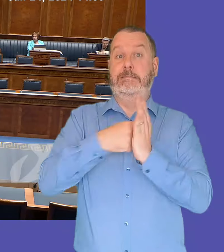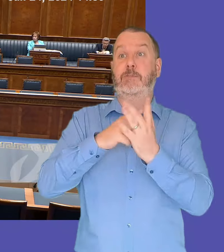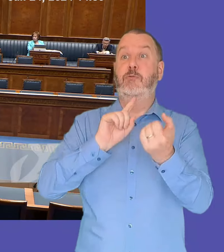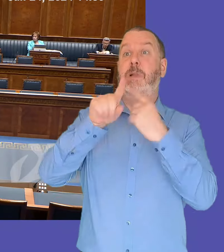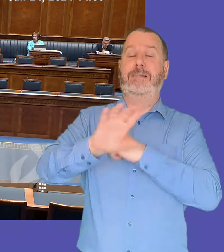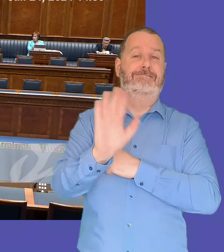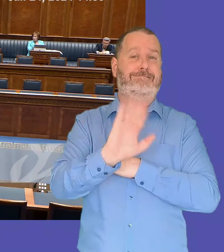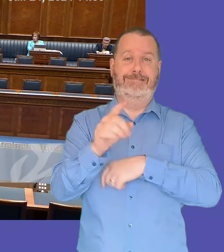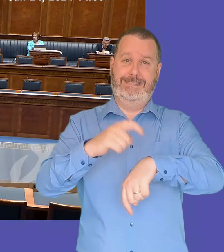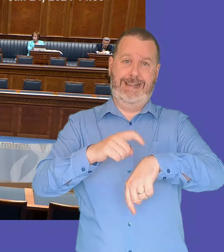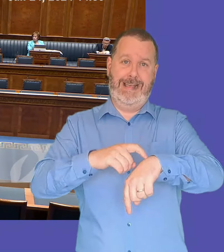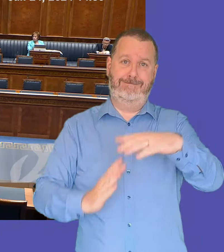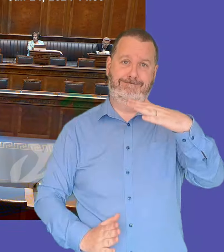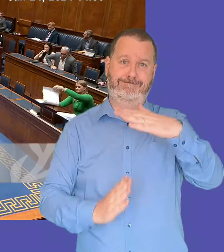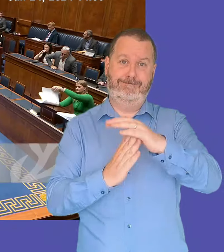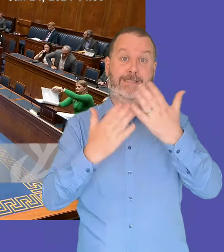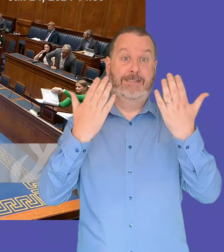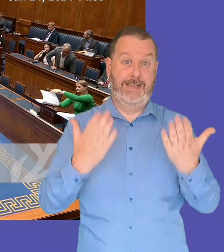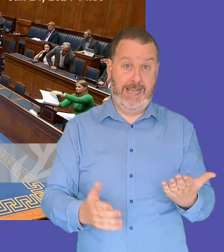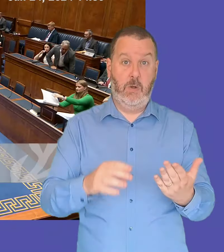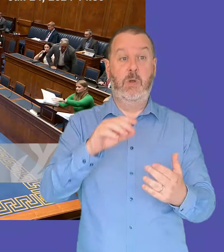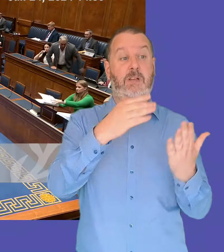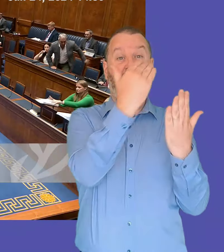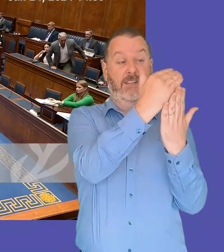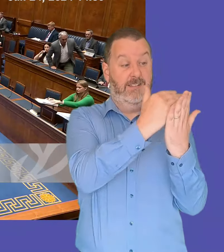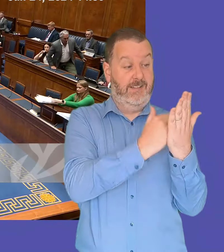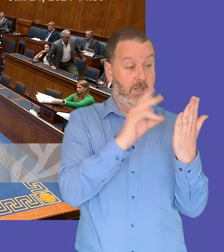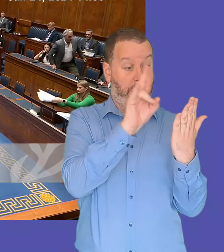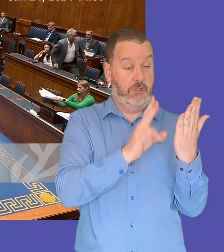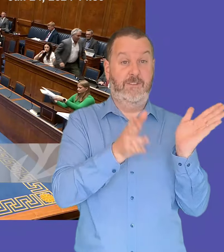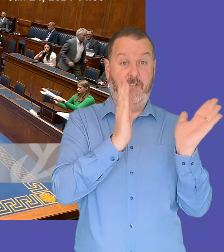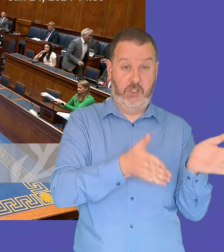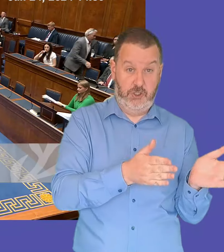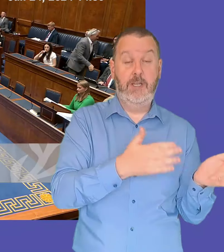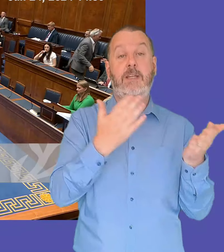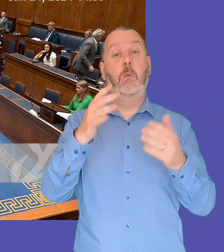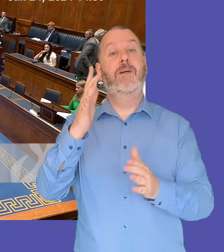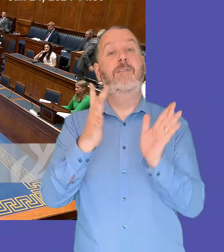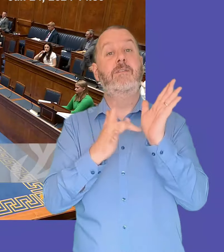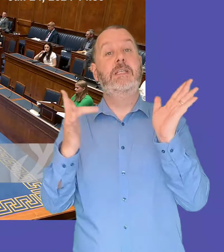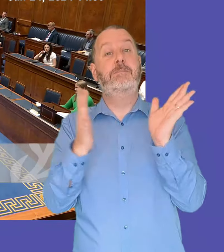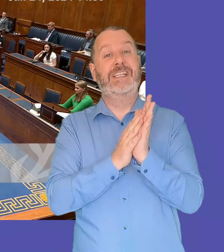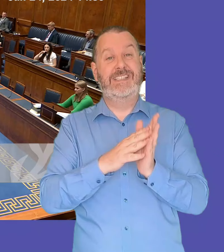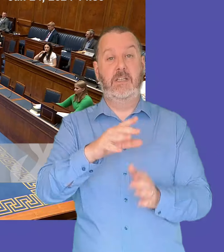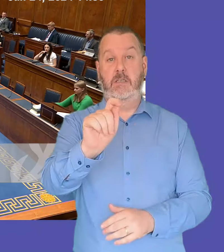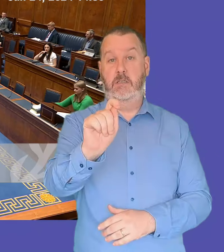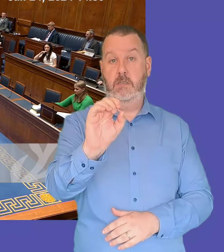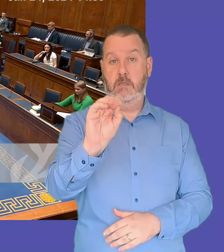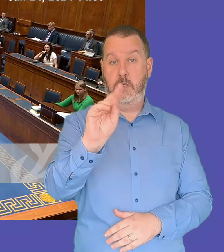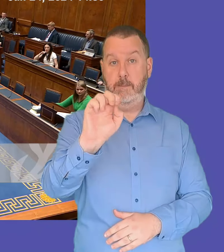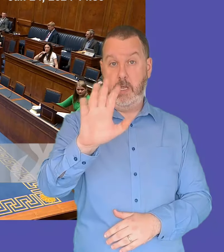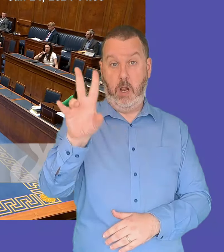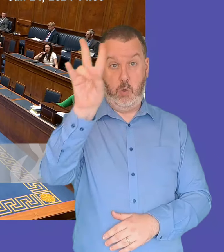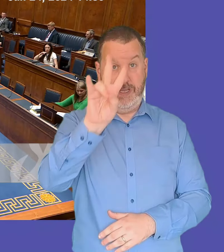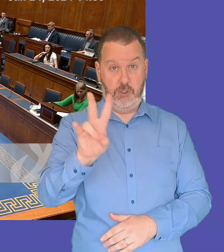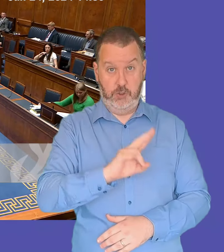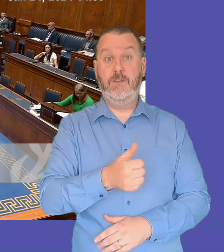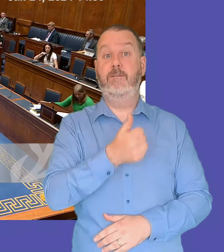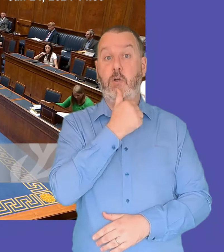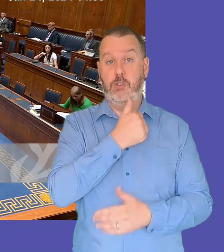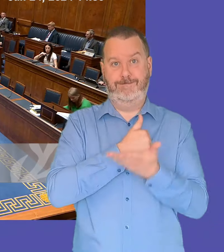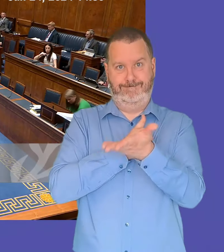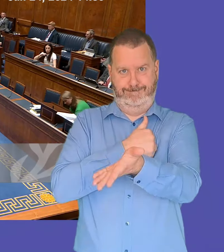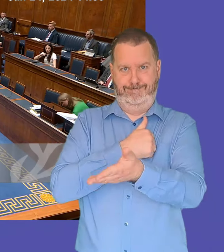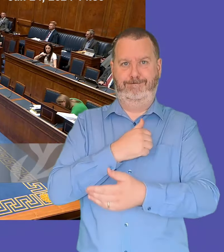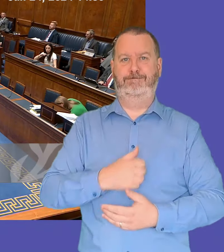that ends the period for next questions we'll now move on to 15 minutes of topical questions and i call matthew too